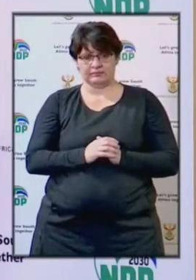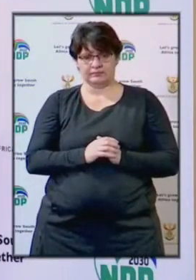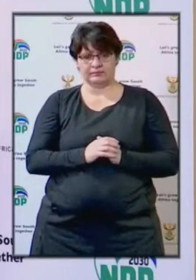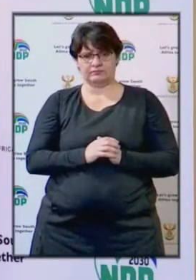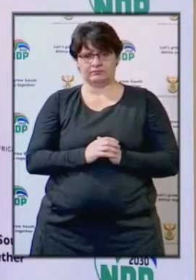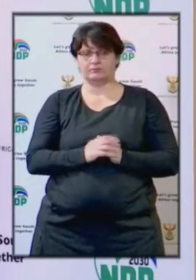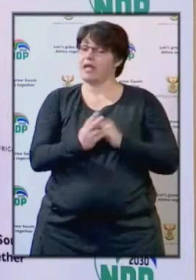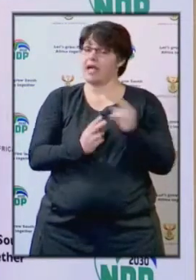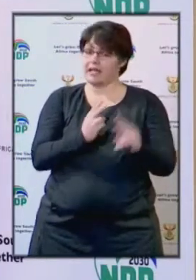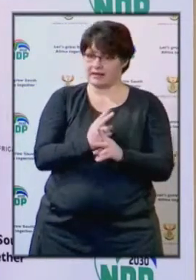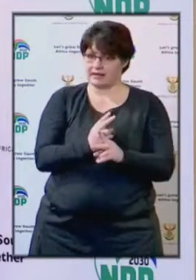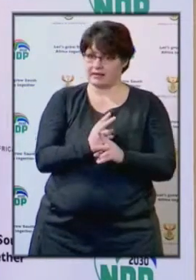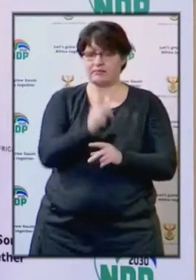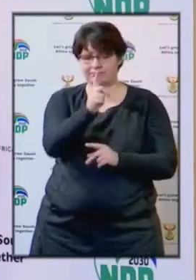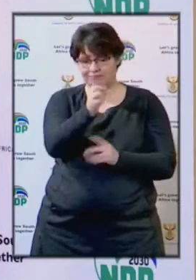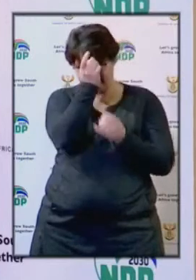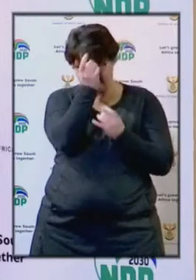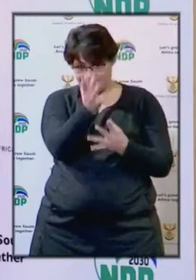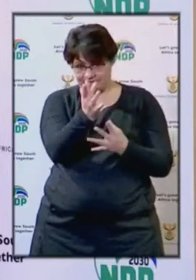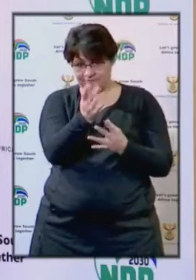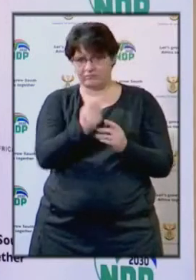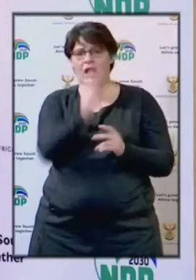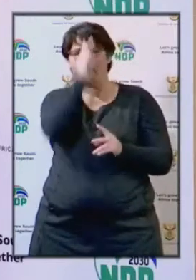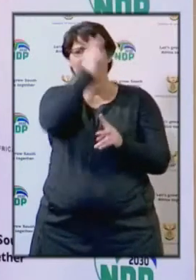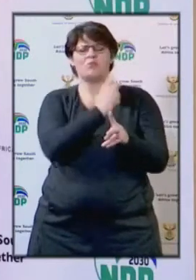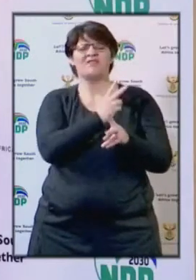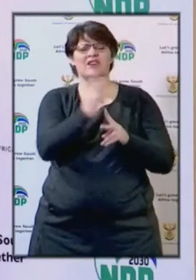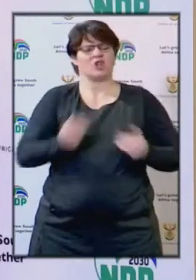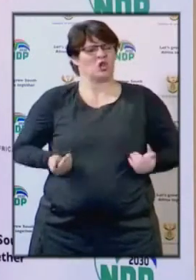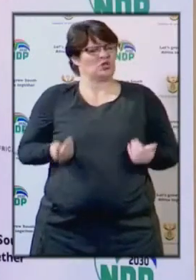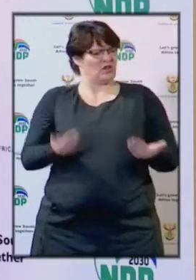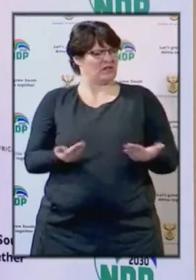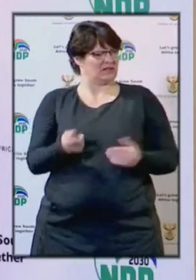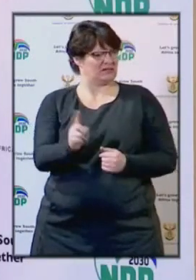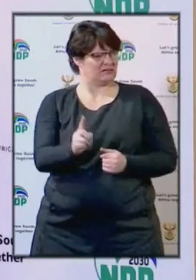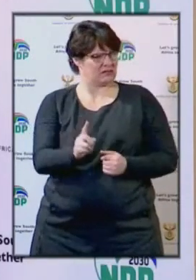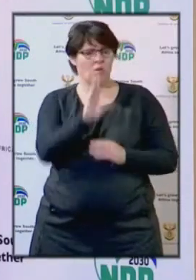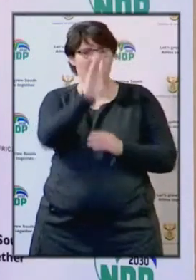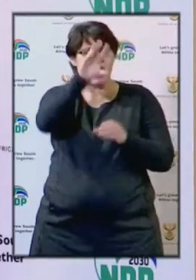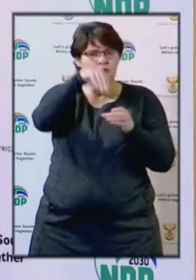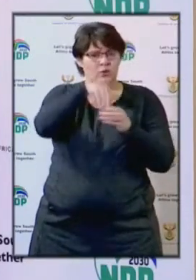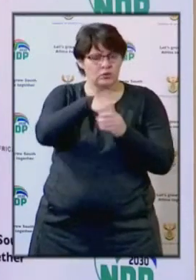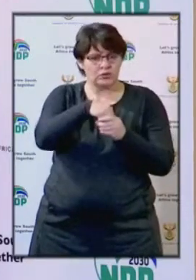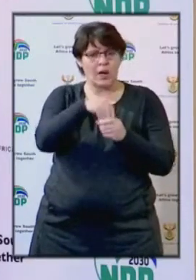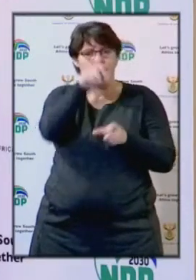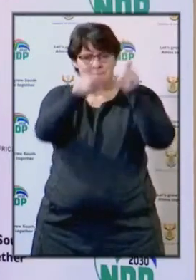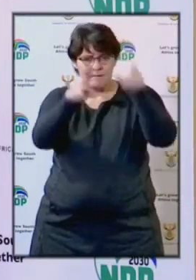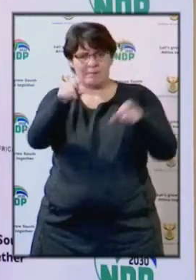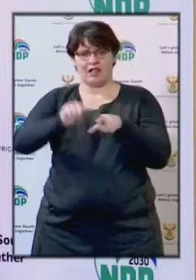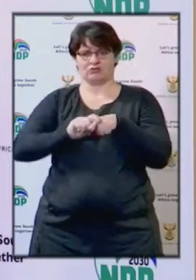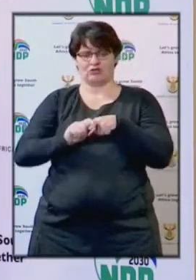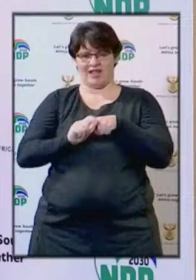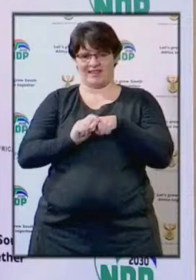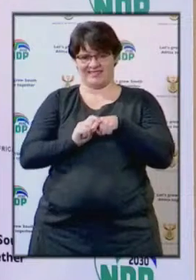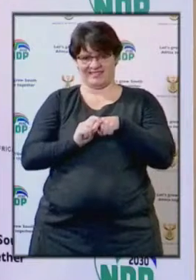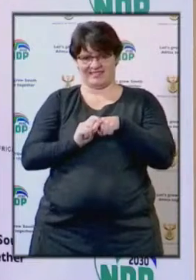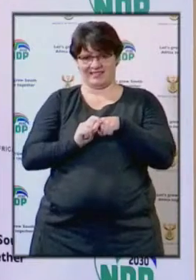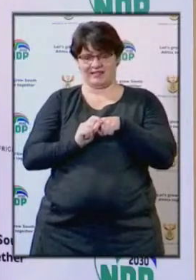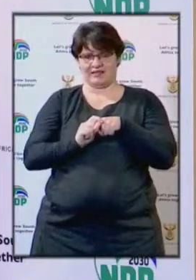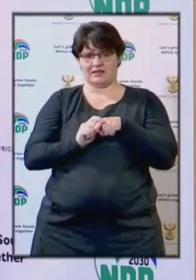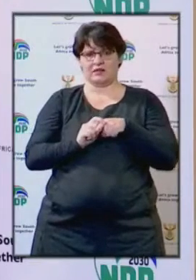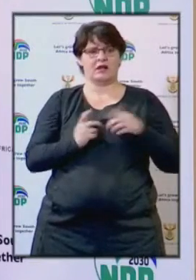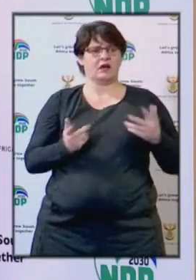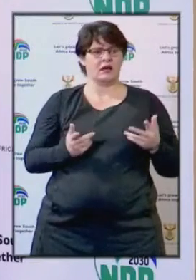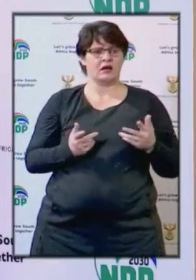Again, just to indicate under professional services will include trainings that do not require